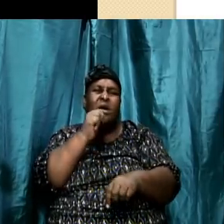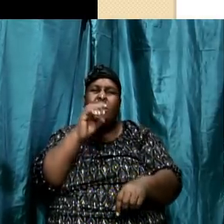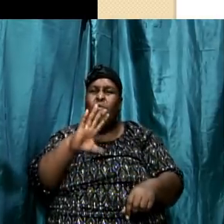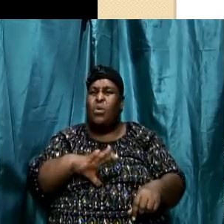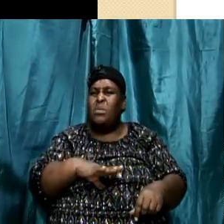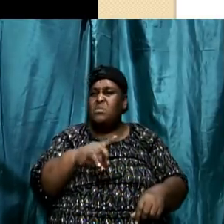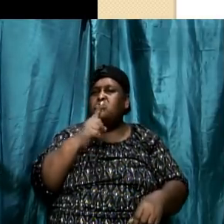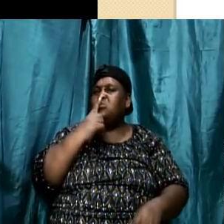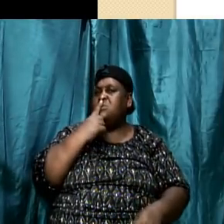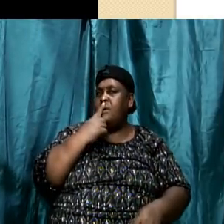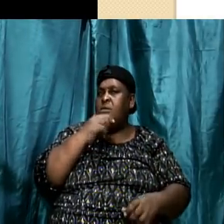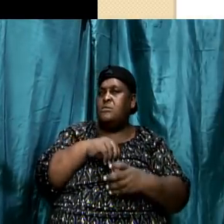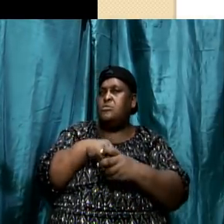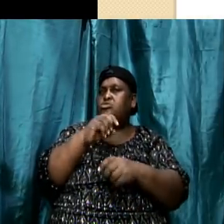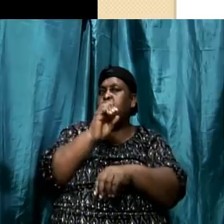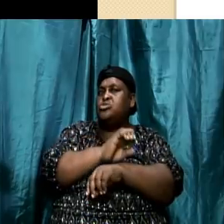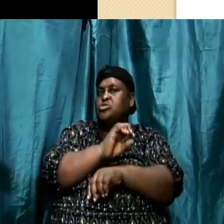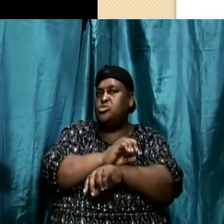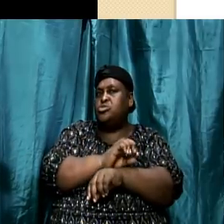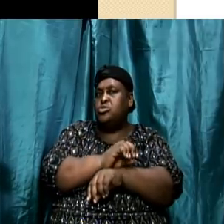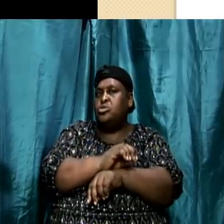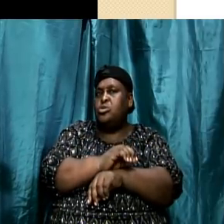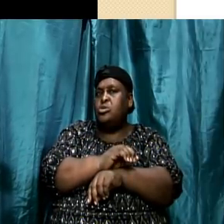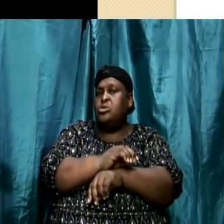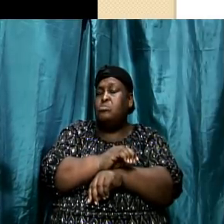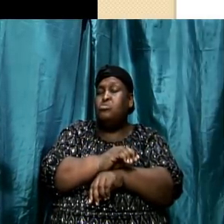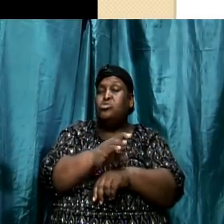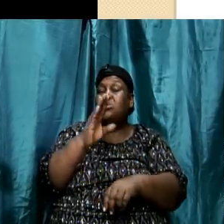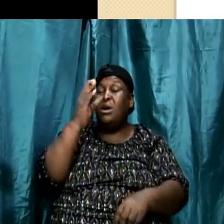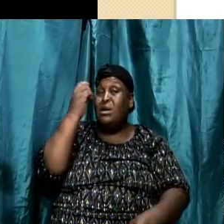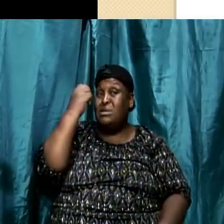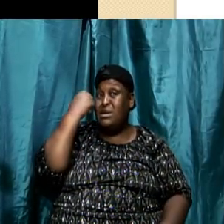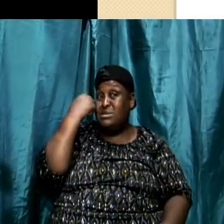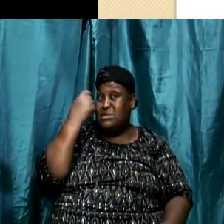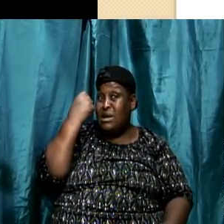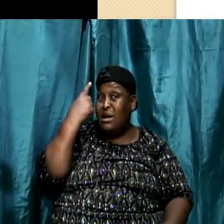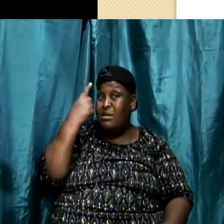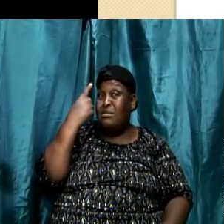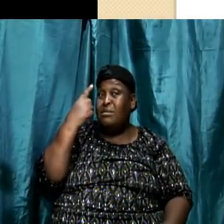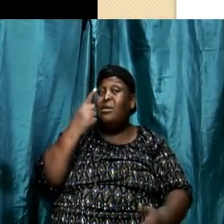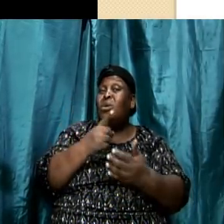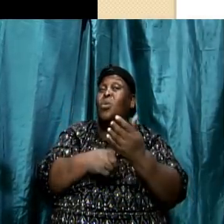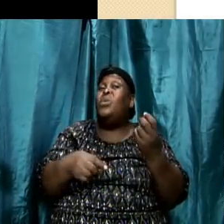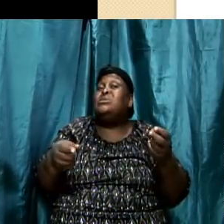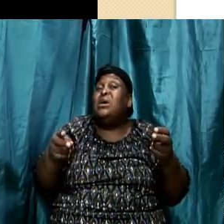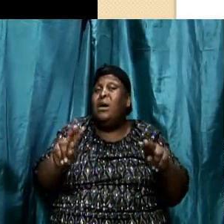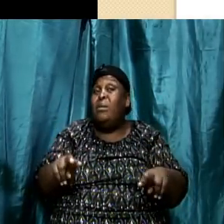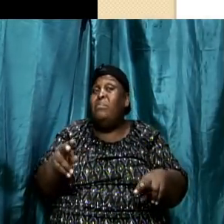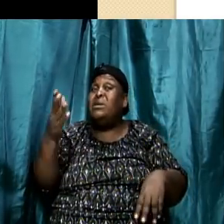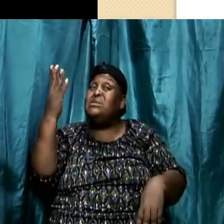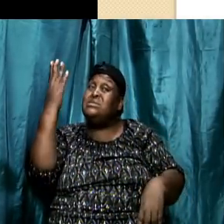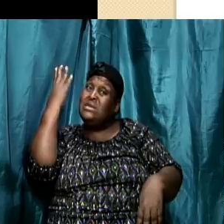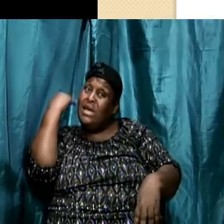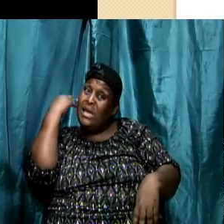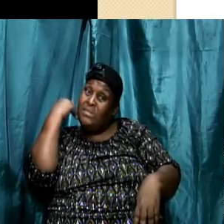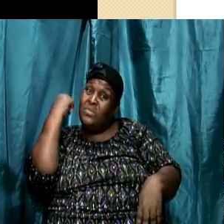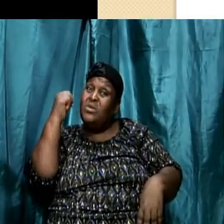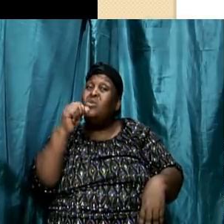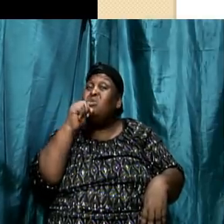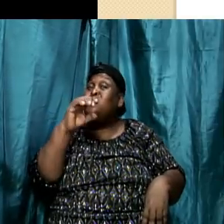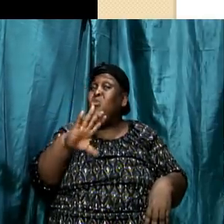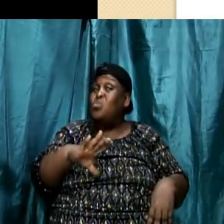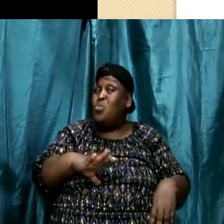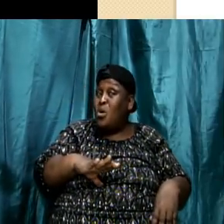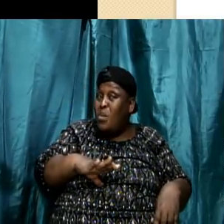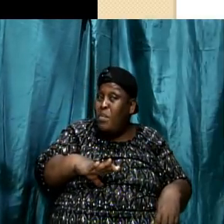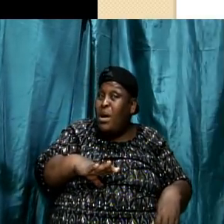No, you have to understand what was taking place in Ephesus at the time. You had the temple of Diana and the women were playing the majority role.